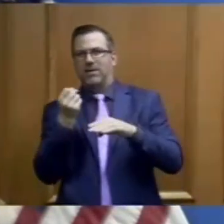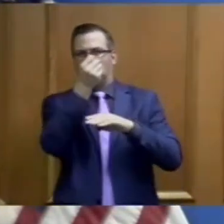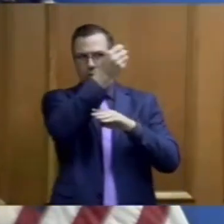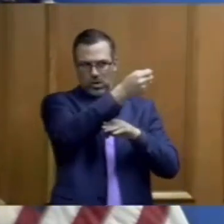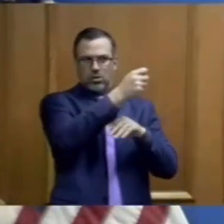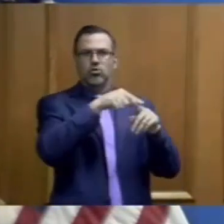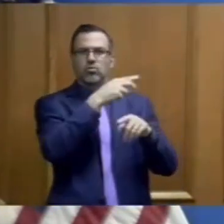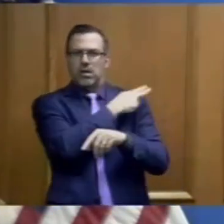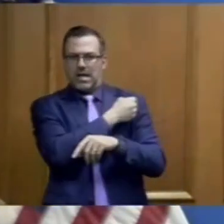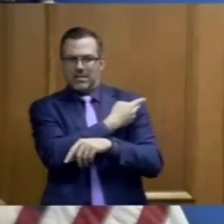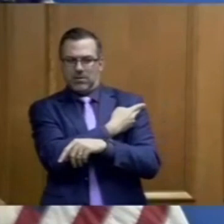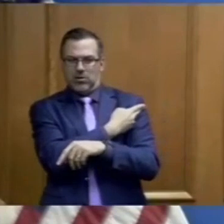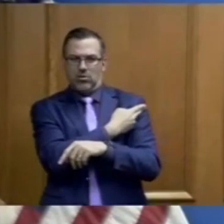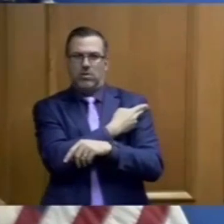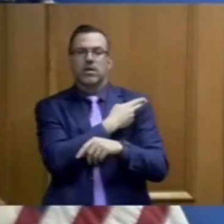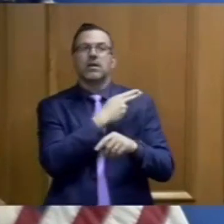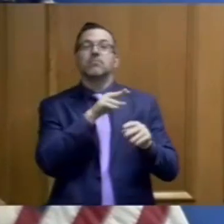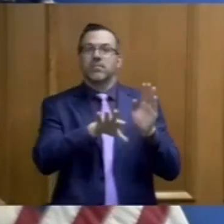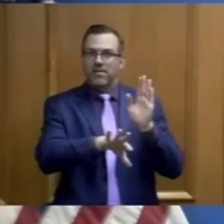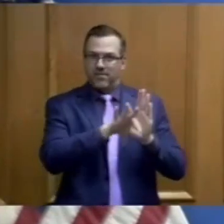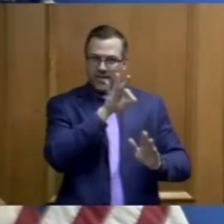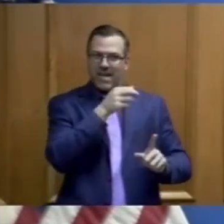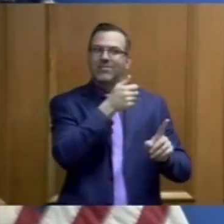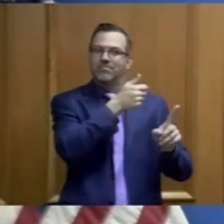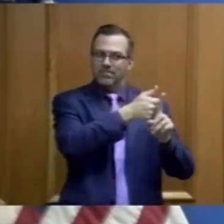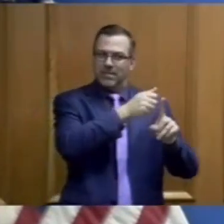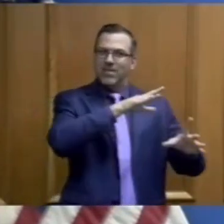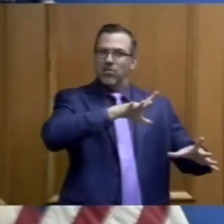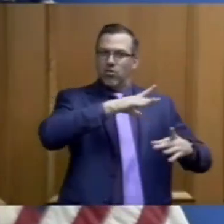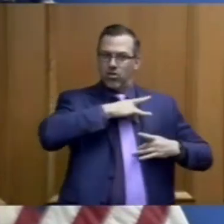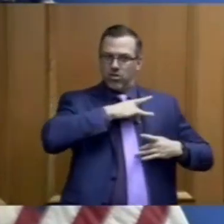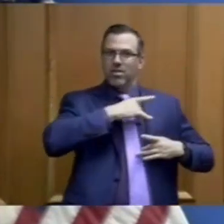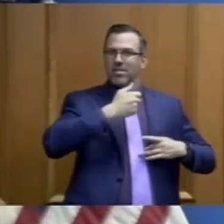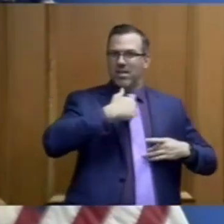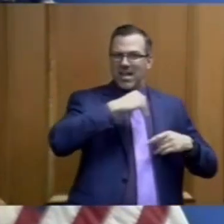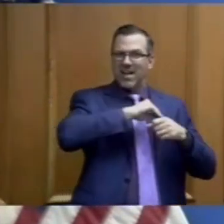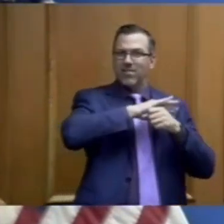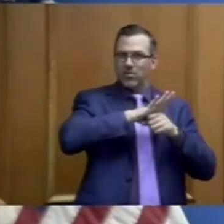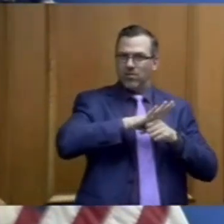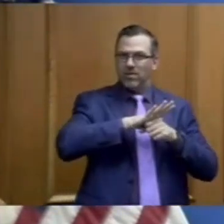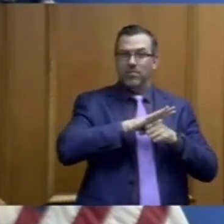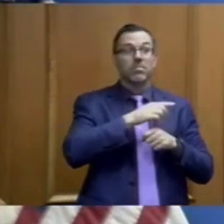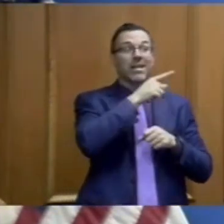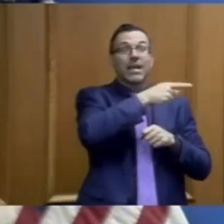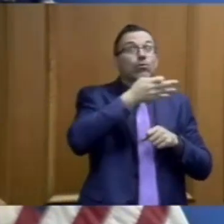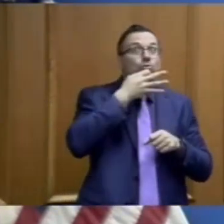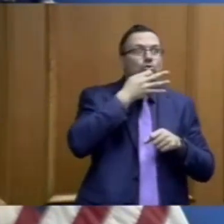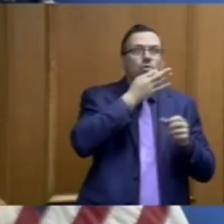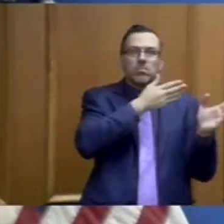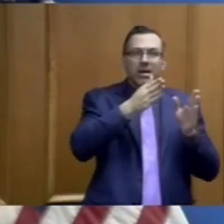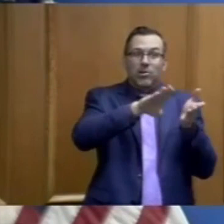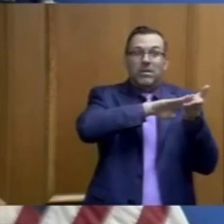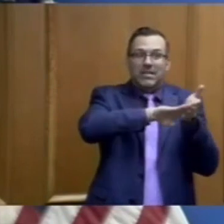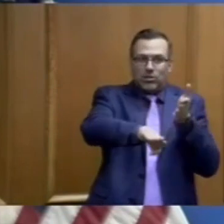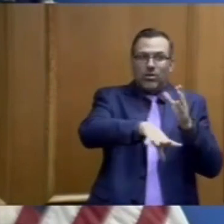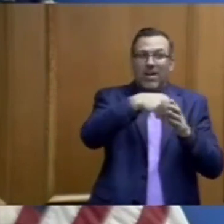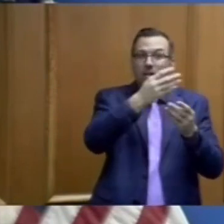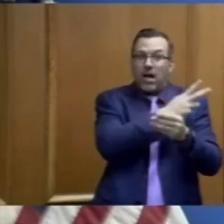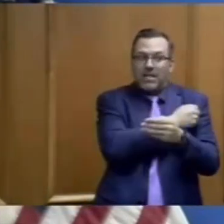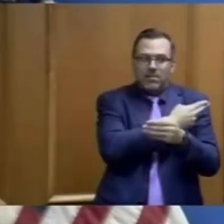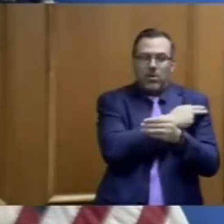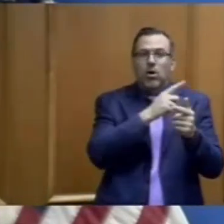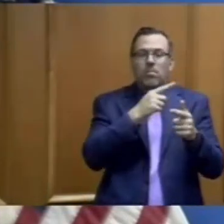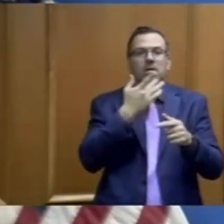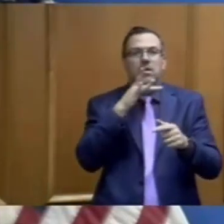issue tested positive while he was at the hospital and actually getting ready to be discharged. During that time,